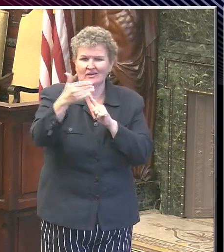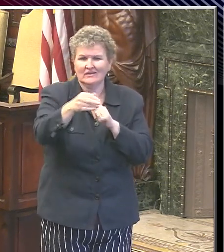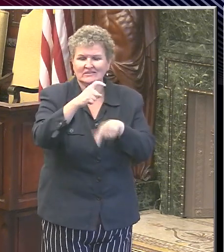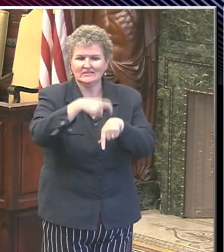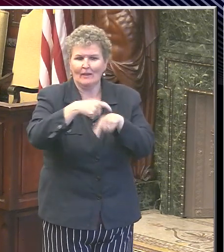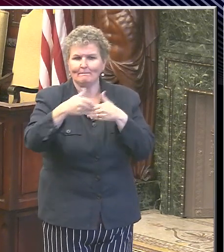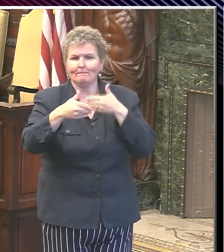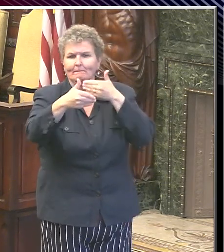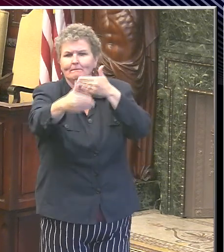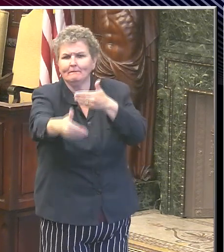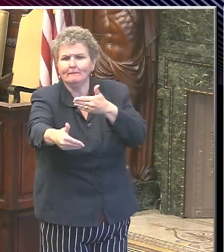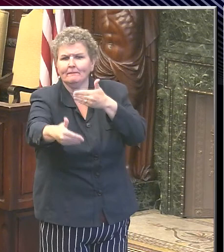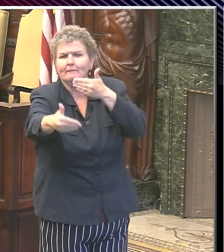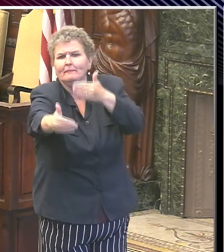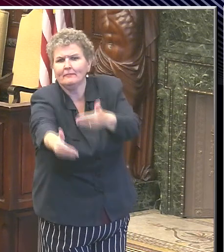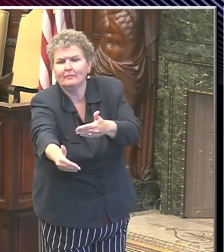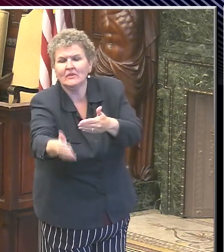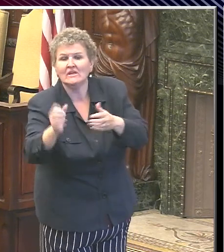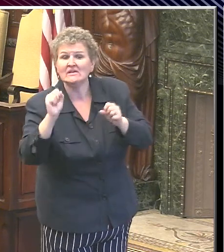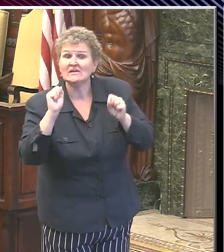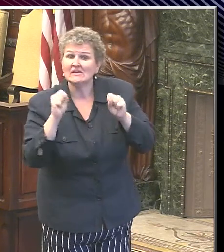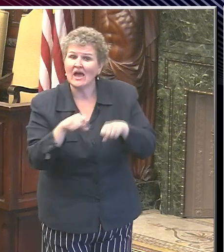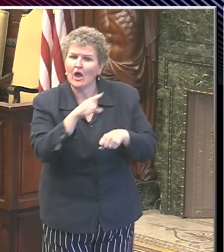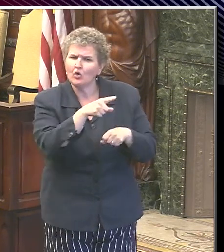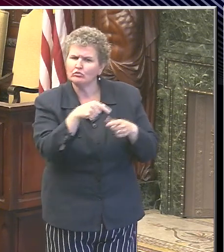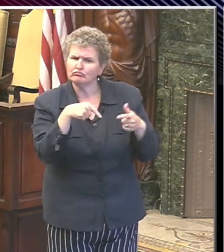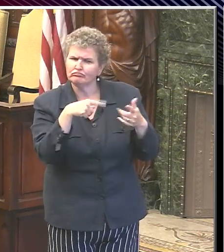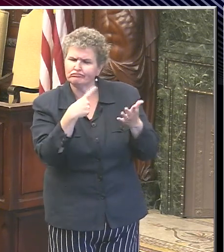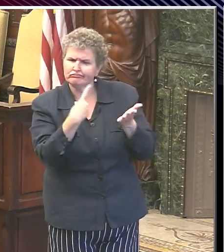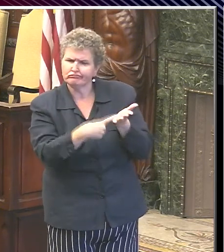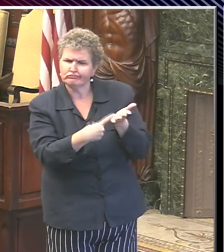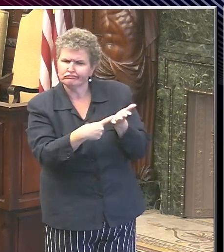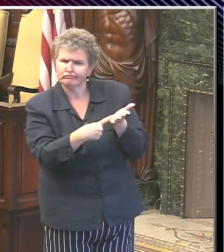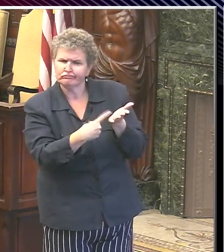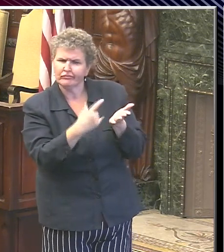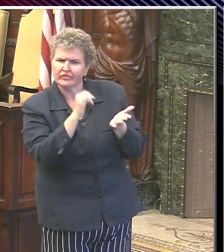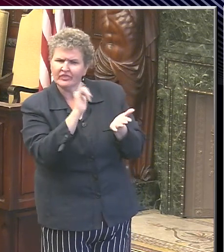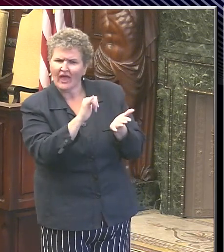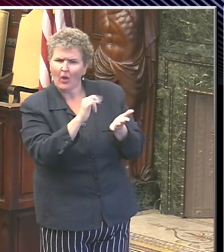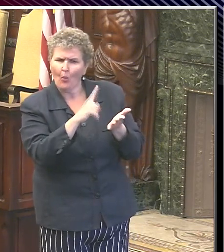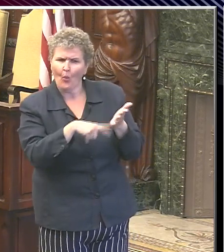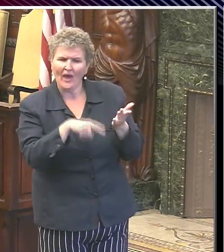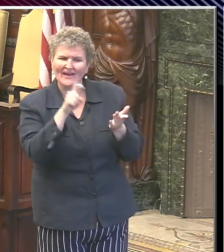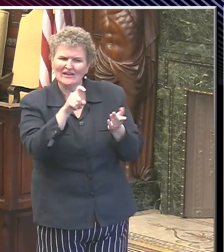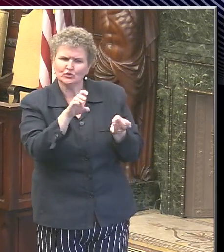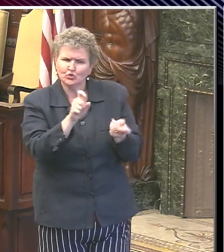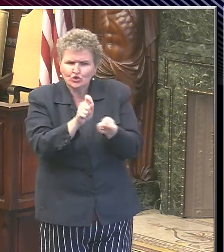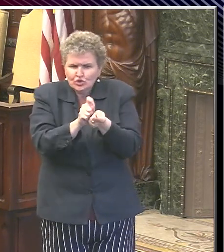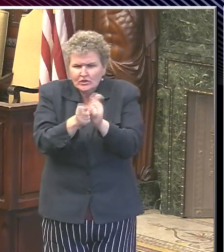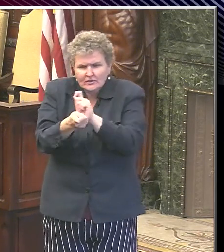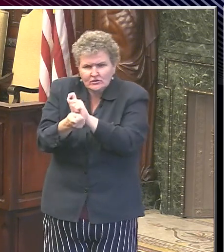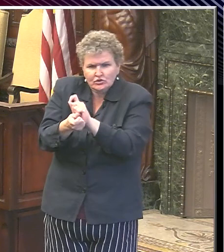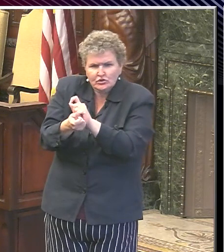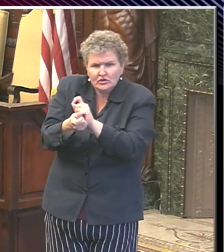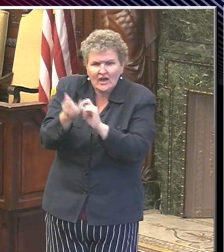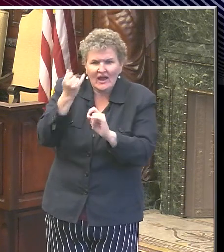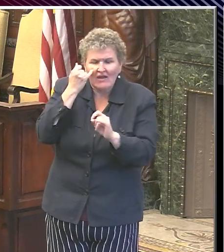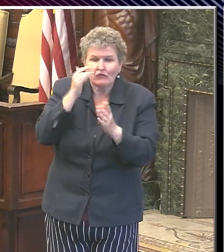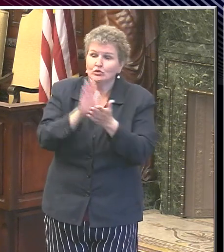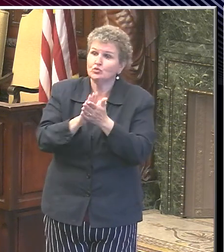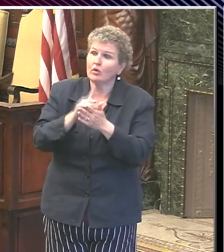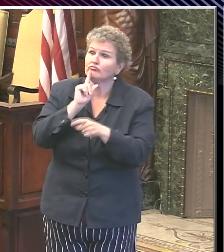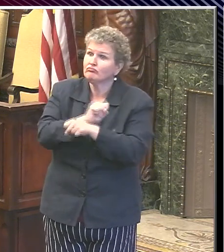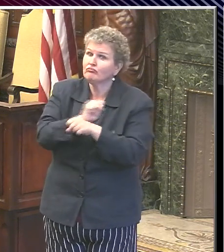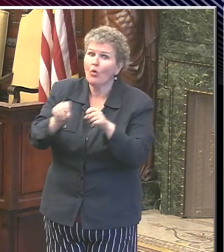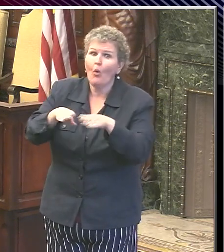at four that might come up, but can you just address like what would have to change once schools are open, what would have